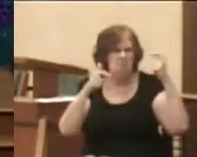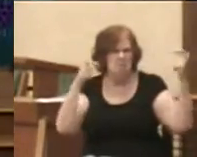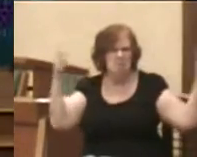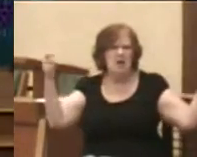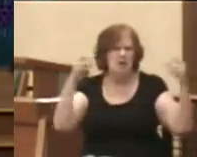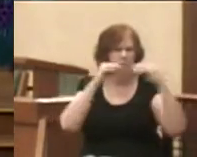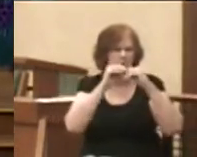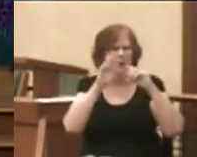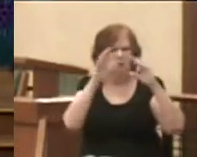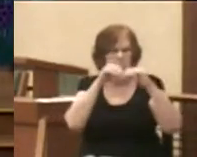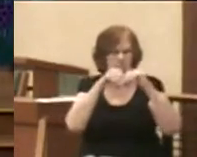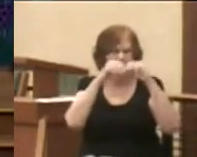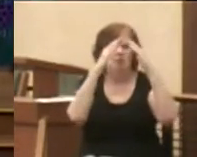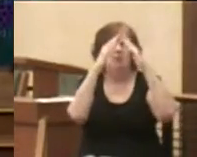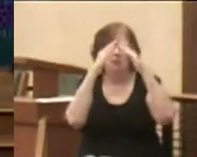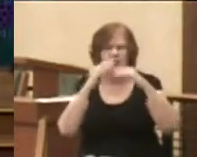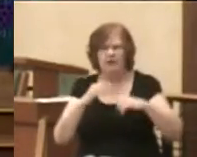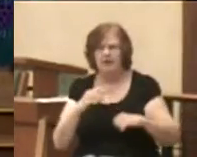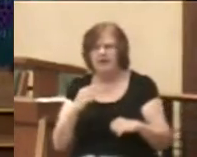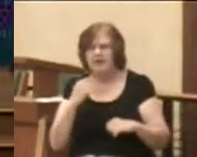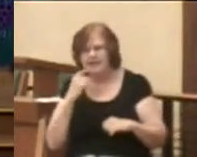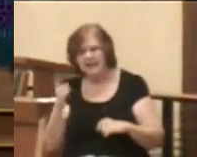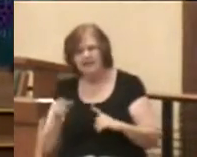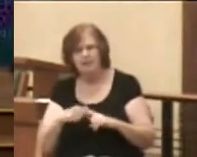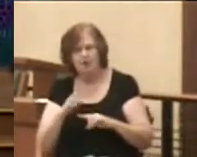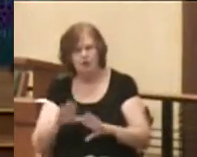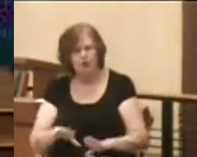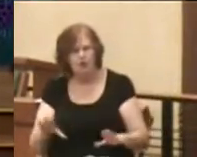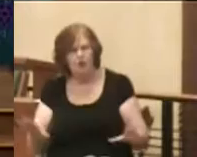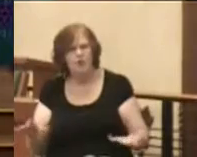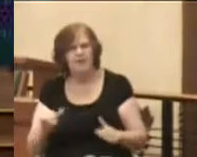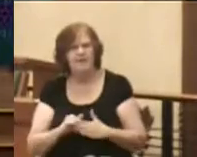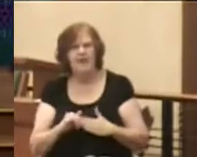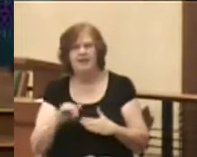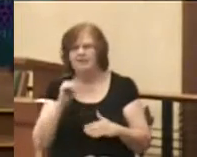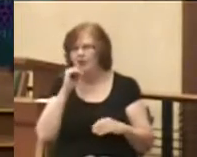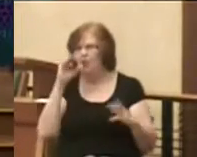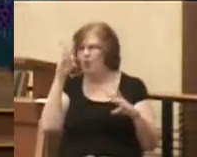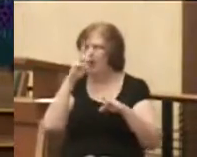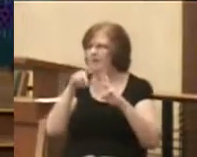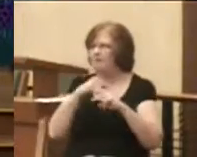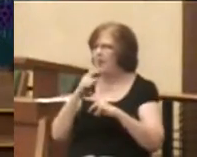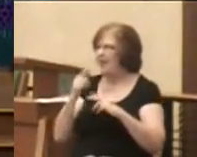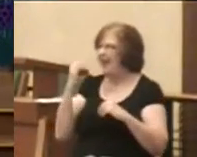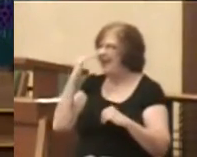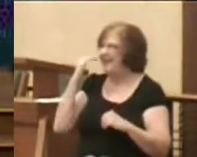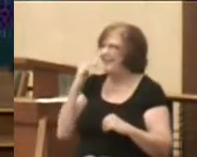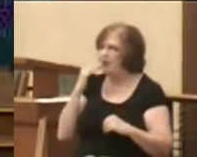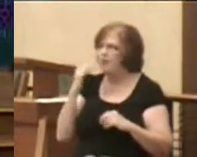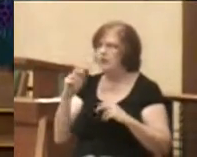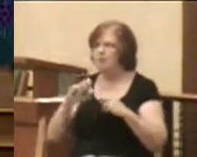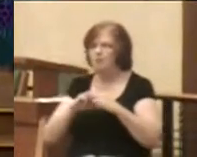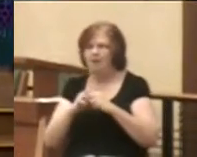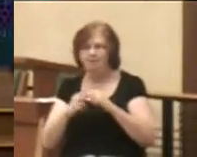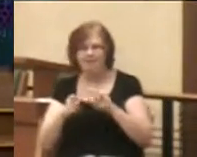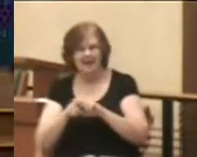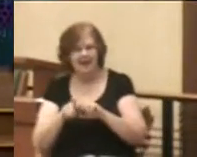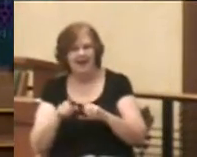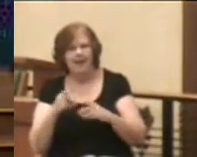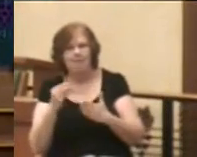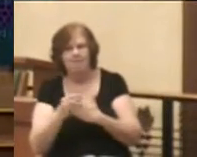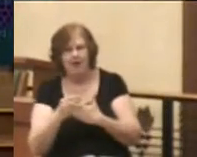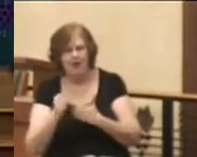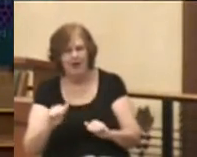more. He also tells stories about children who are not encumbered by adult kinds of problems like money. And who can fully